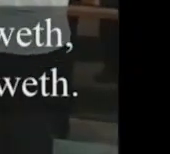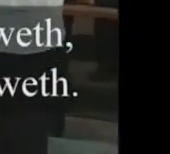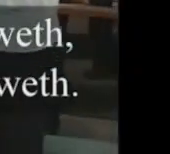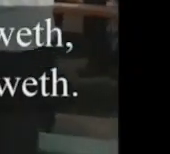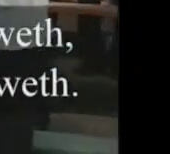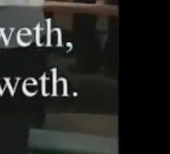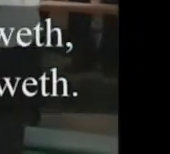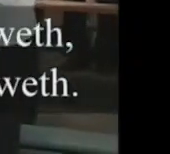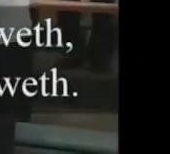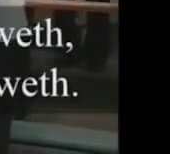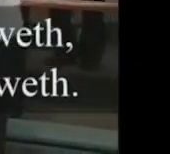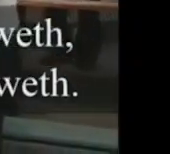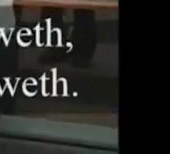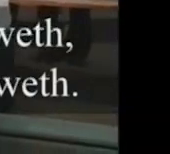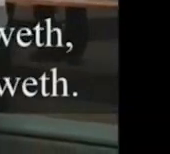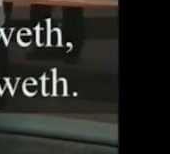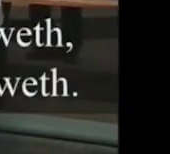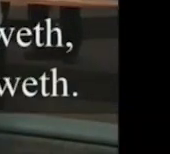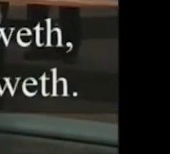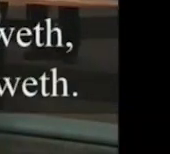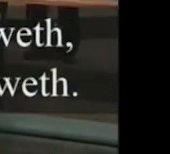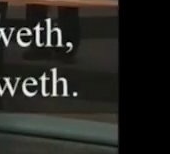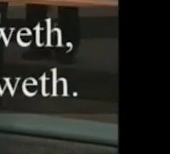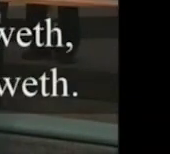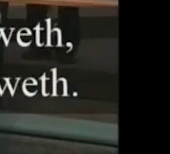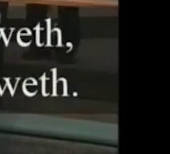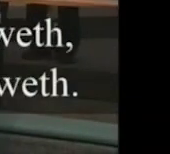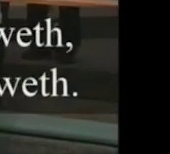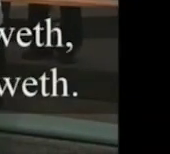sorrows all be known.